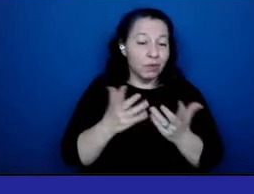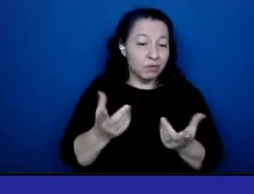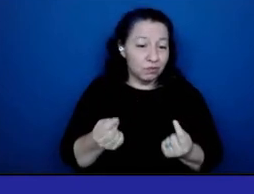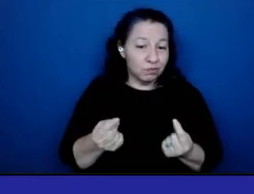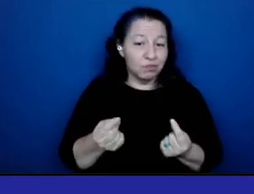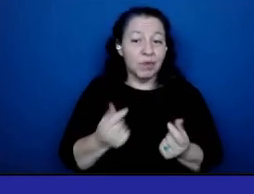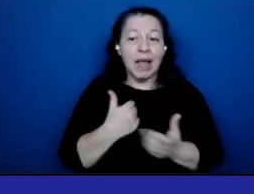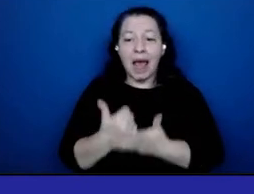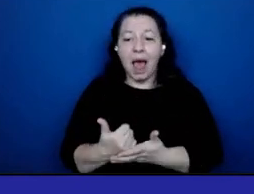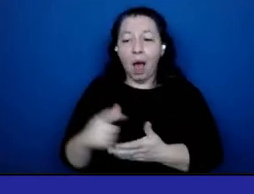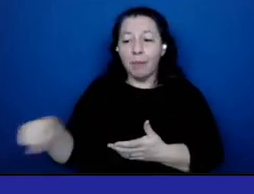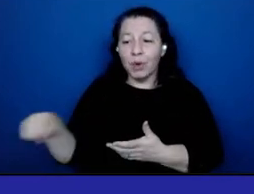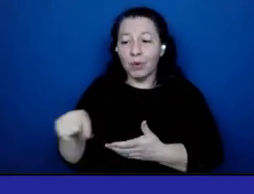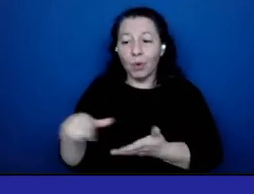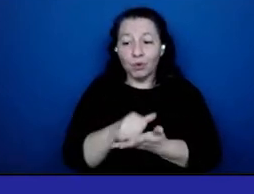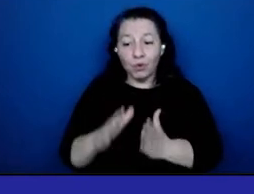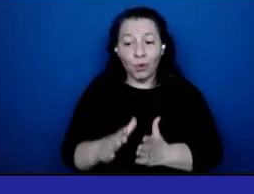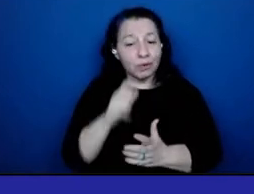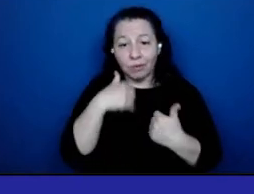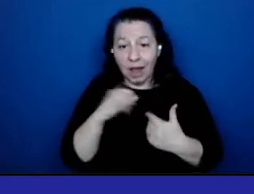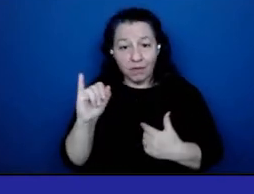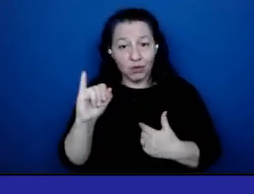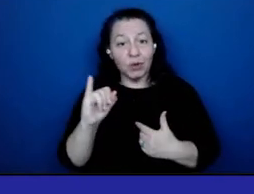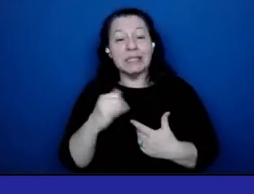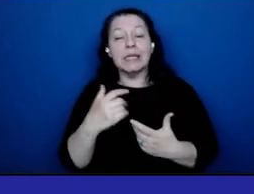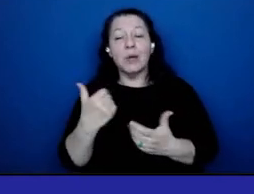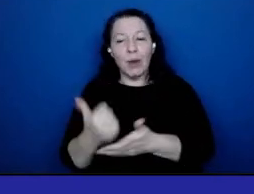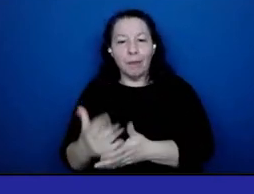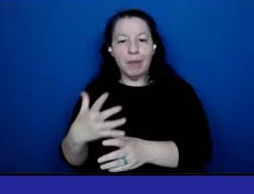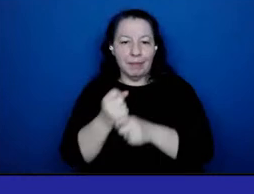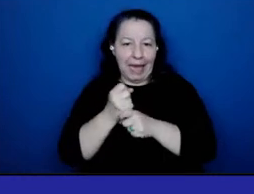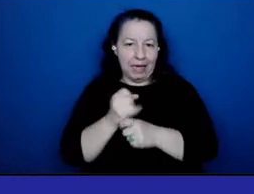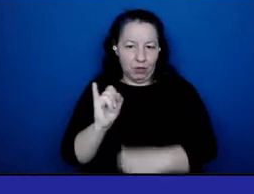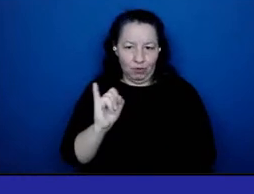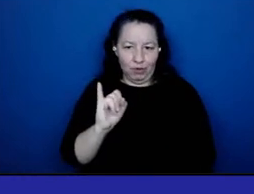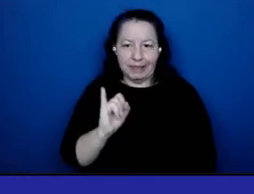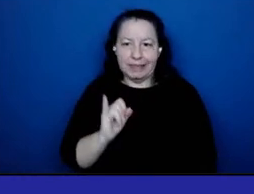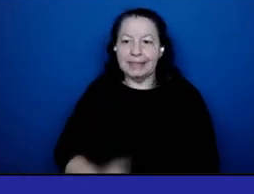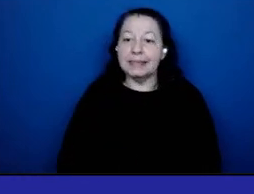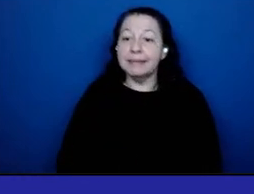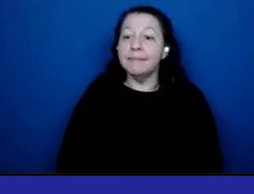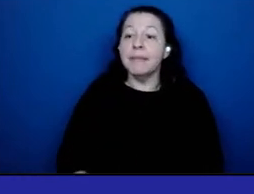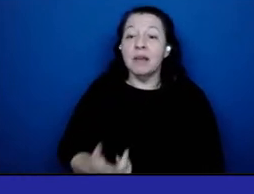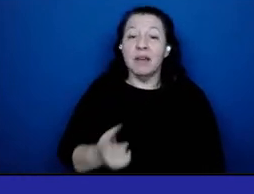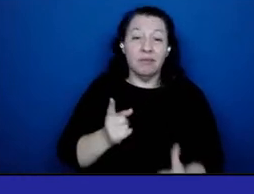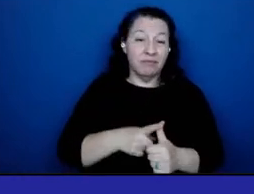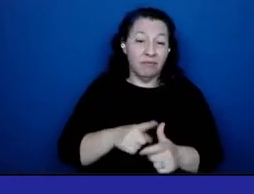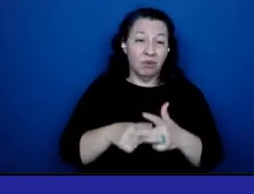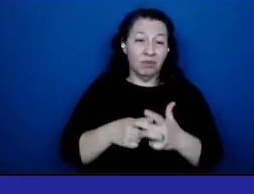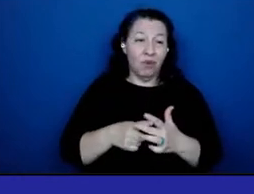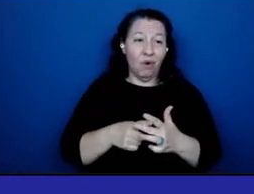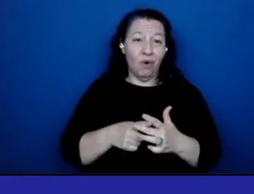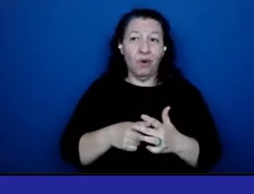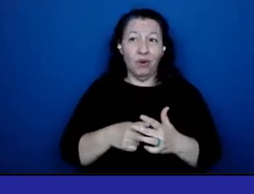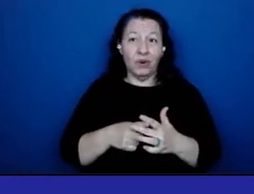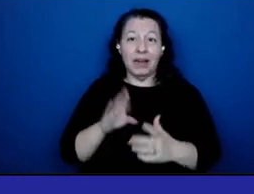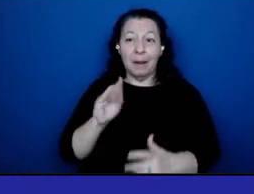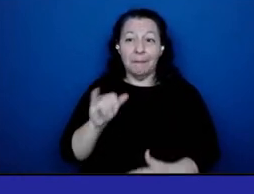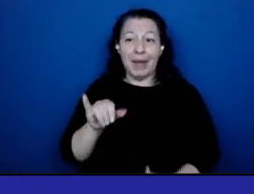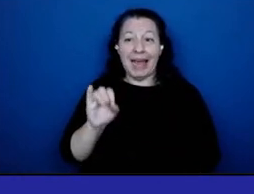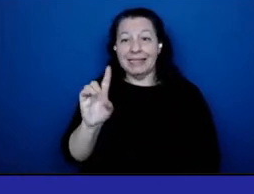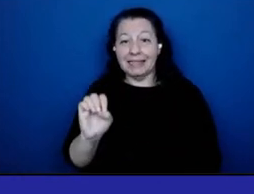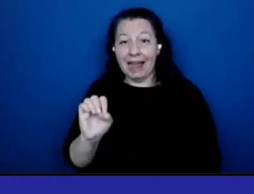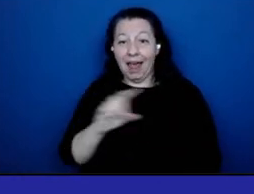uninsured New Yorkers get health insurance. And that we initially started at Bayside, Queens, but we decided that